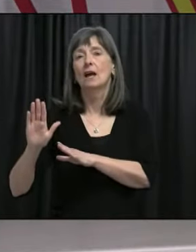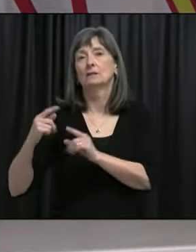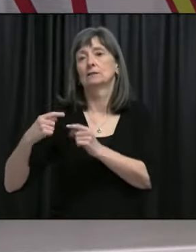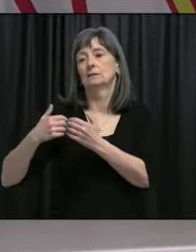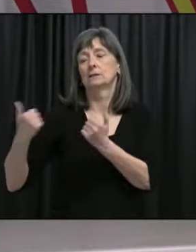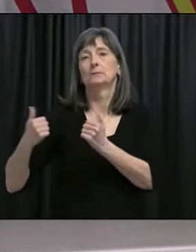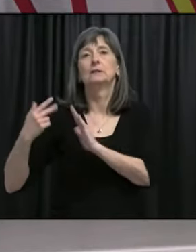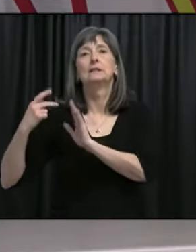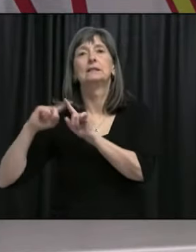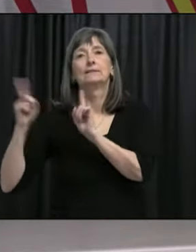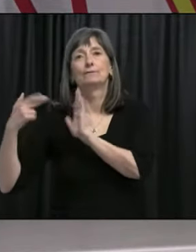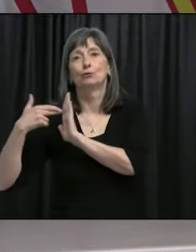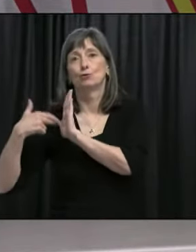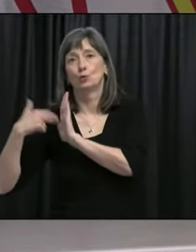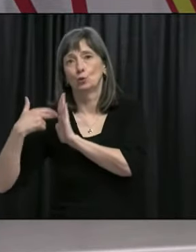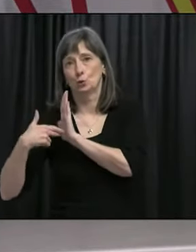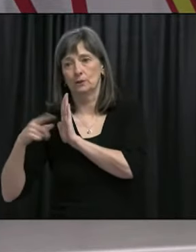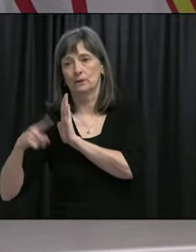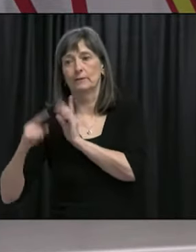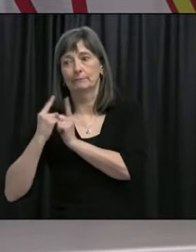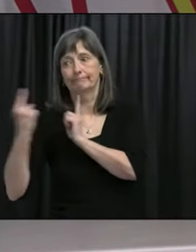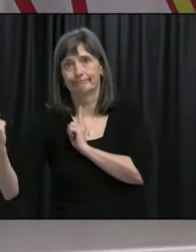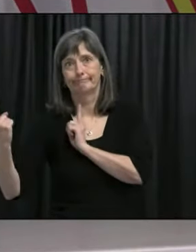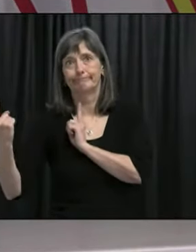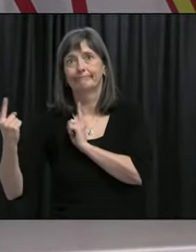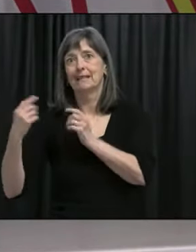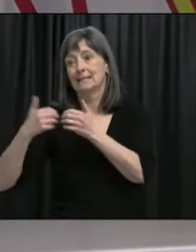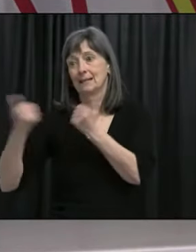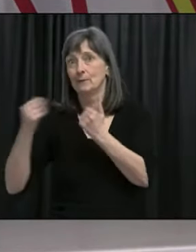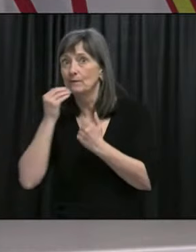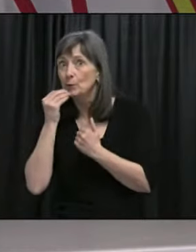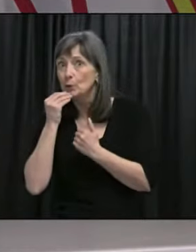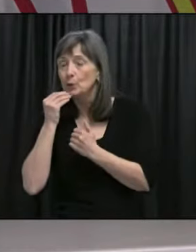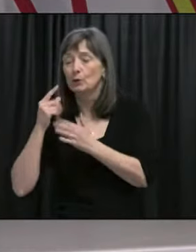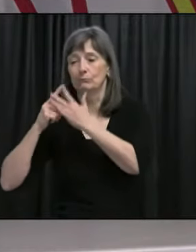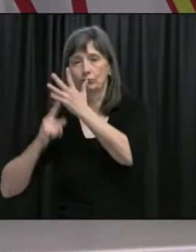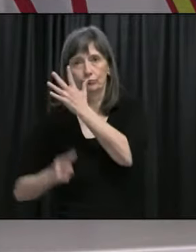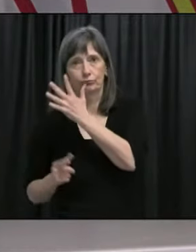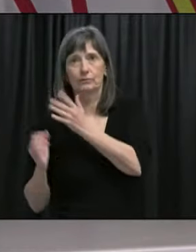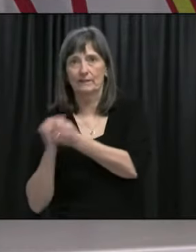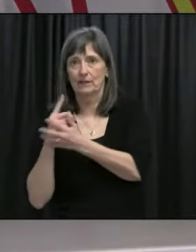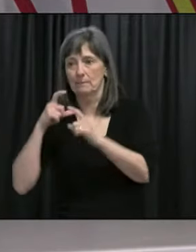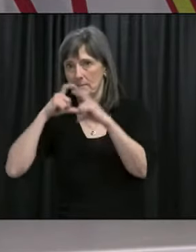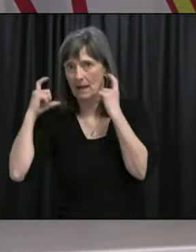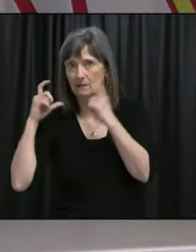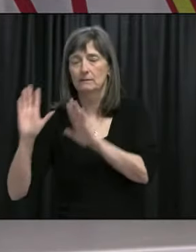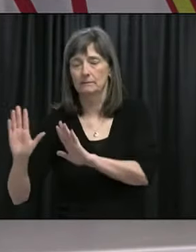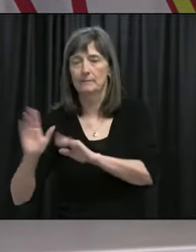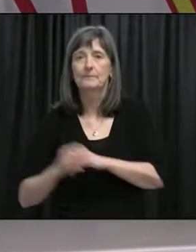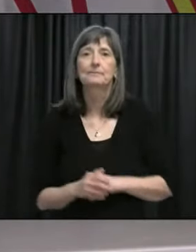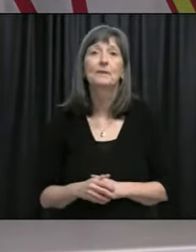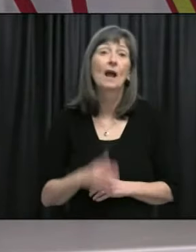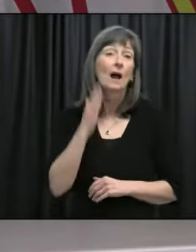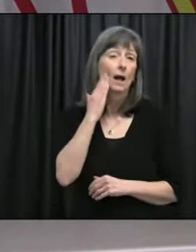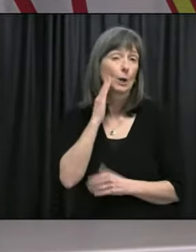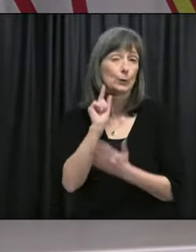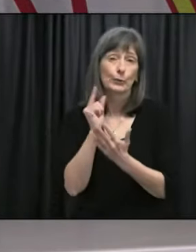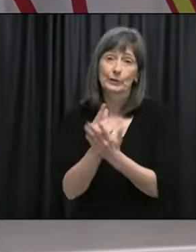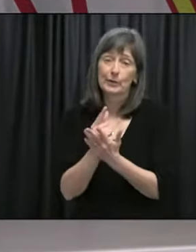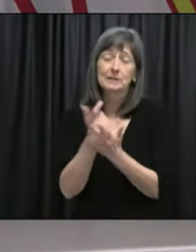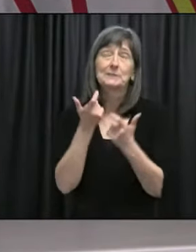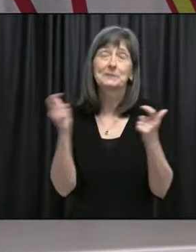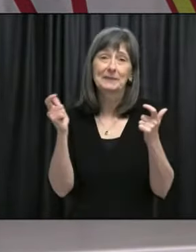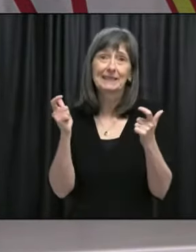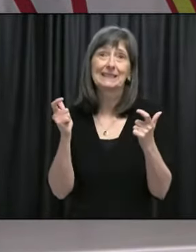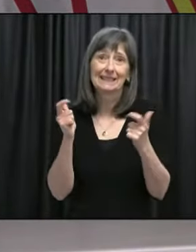expectation is that those rules will be followed. Uh, you know, it's, uh, I get that graduation is a really important, uh, milestone and, uh, you know,